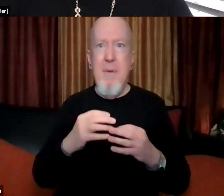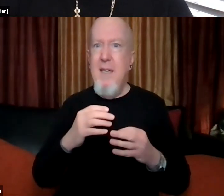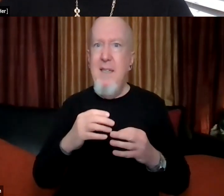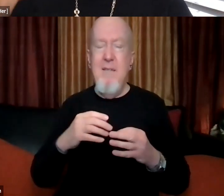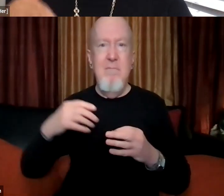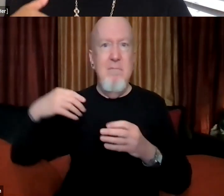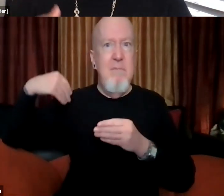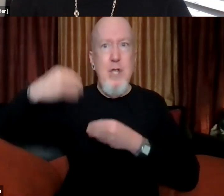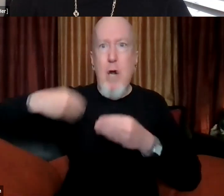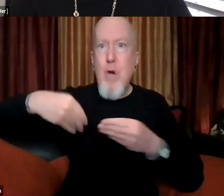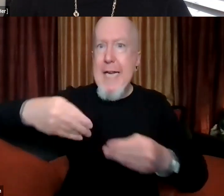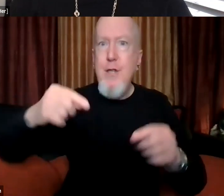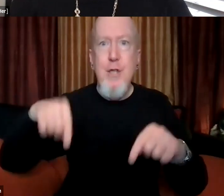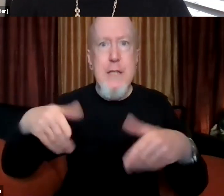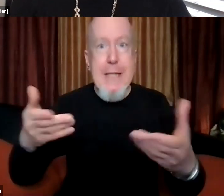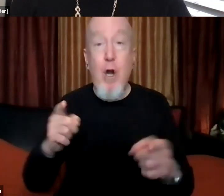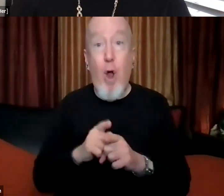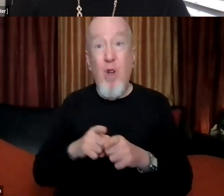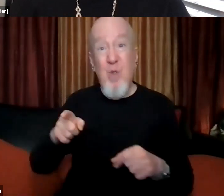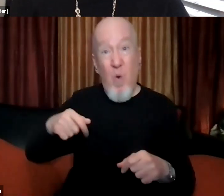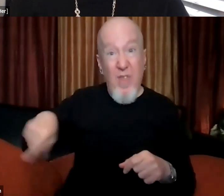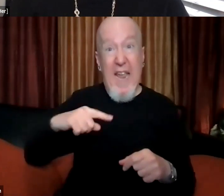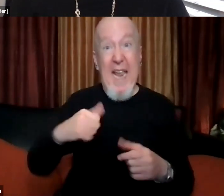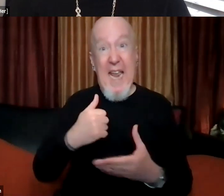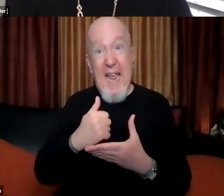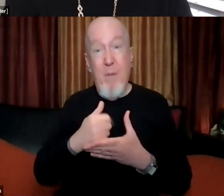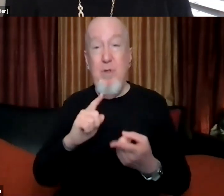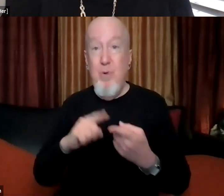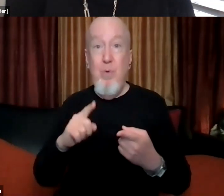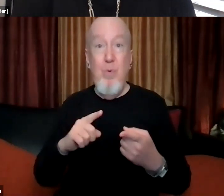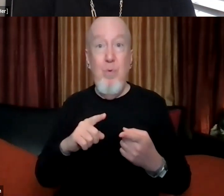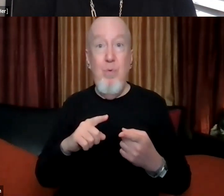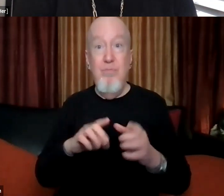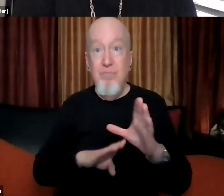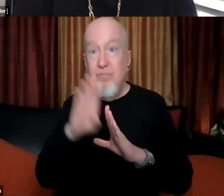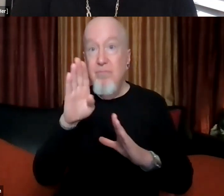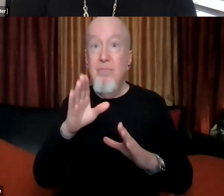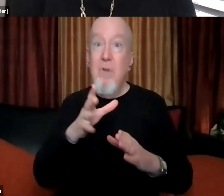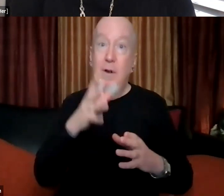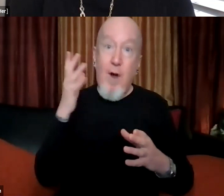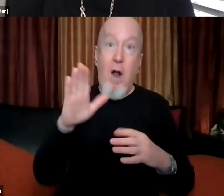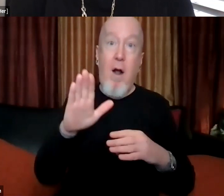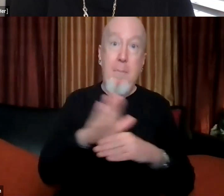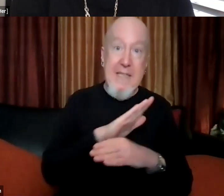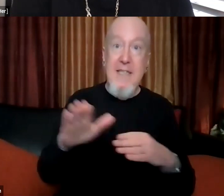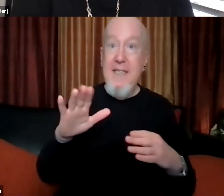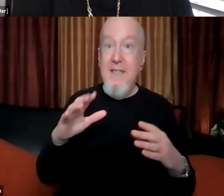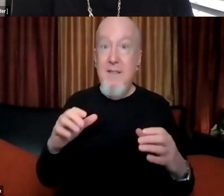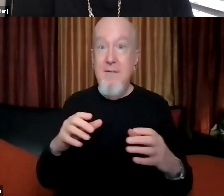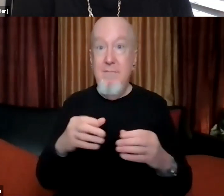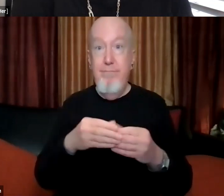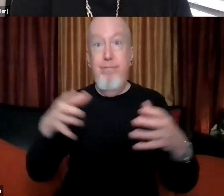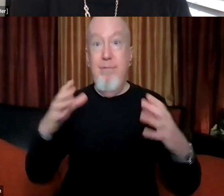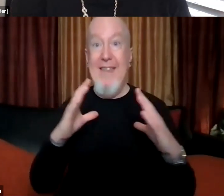they also helped, uh, create the city. And so that's, that is an interesting conversation, right?